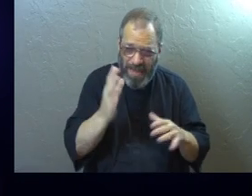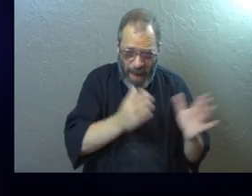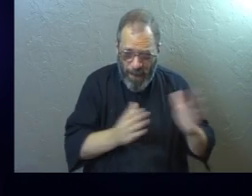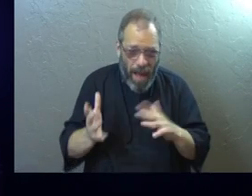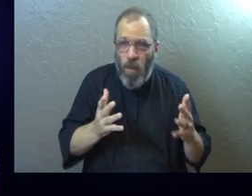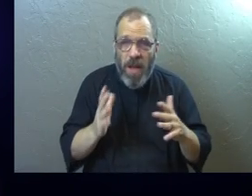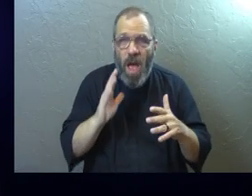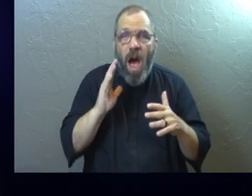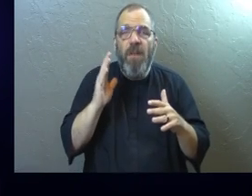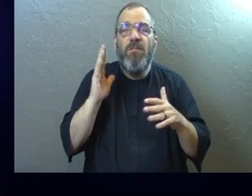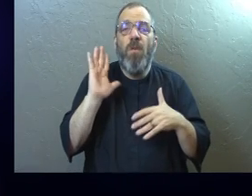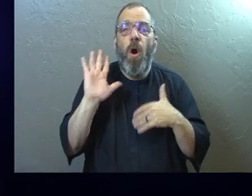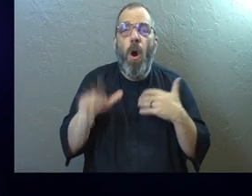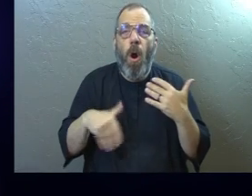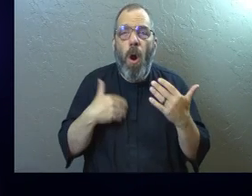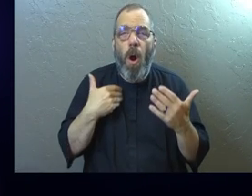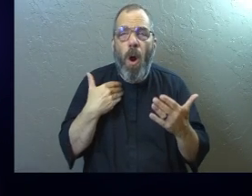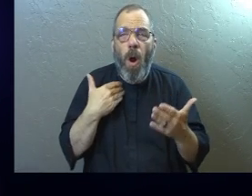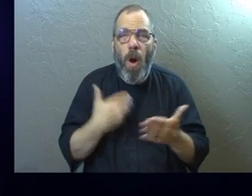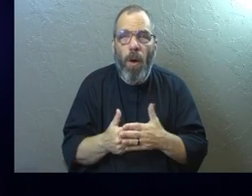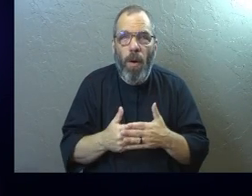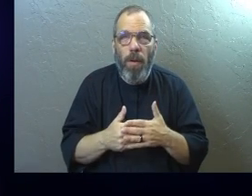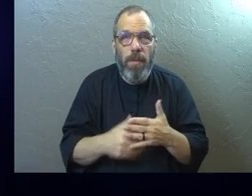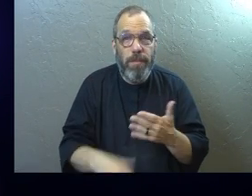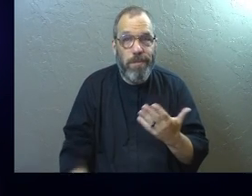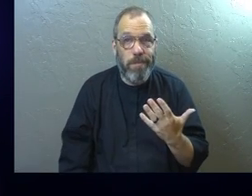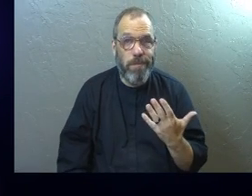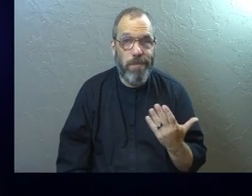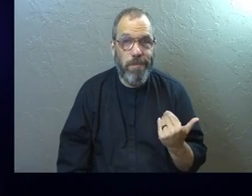is for everyone. And I know that's a tension.